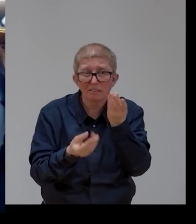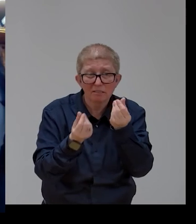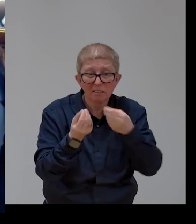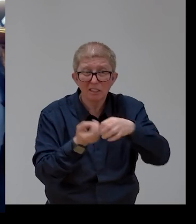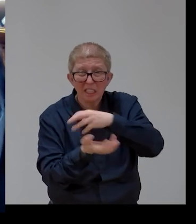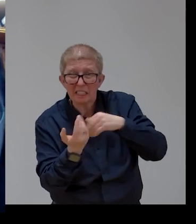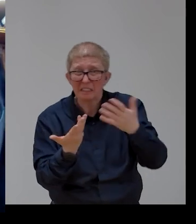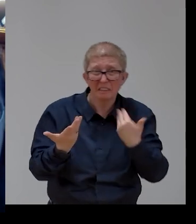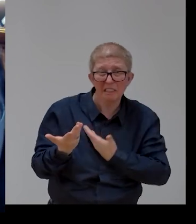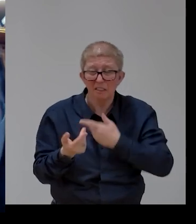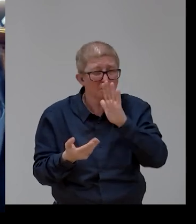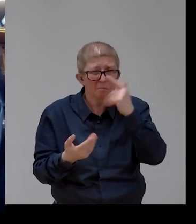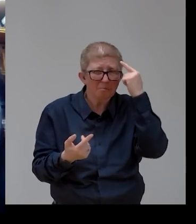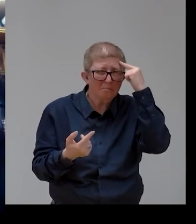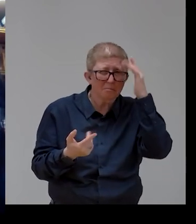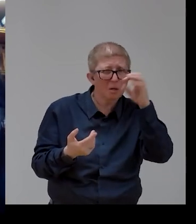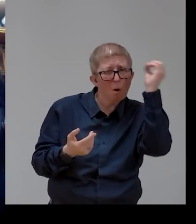Microphone, please. Microphone, please.